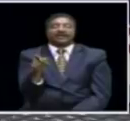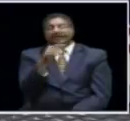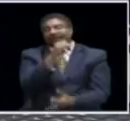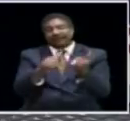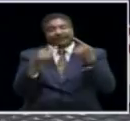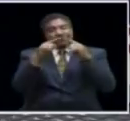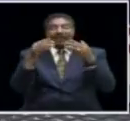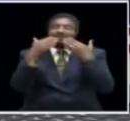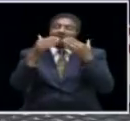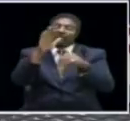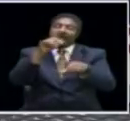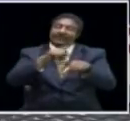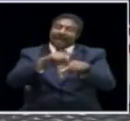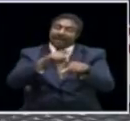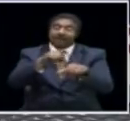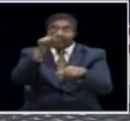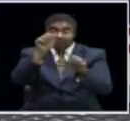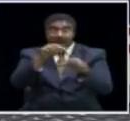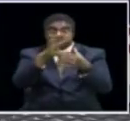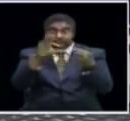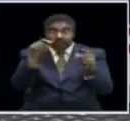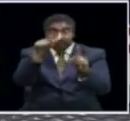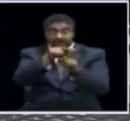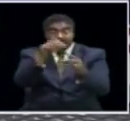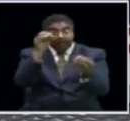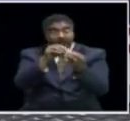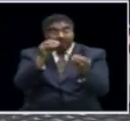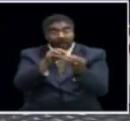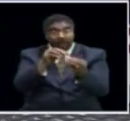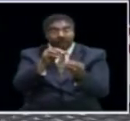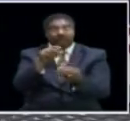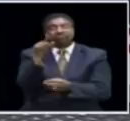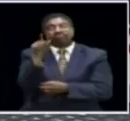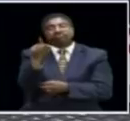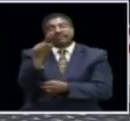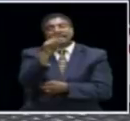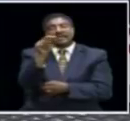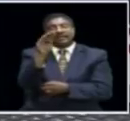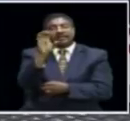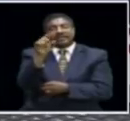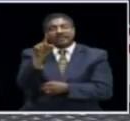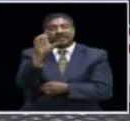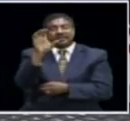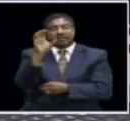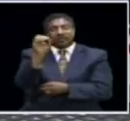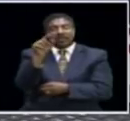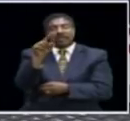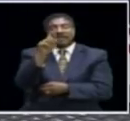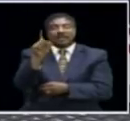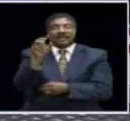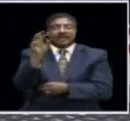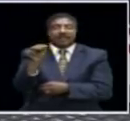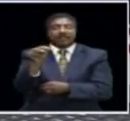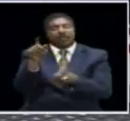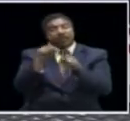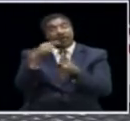End Of The News Thank You So Much For Your Time You Can Have Access To These Stories And Much More By Visiting Our Website At Zmbc.co.zm And Of Course You Can